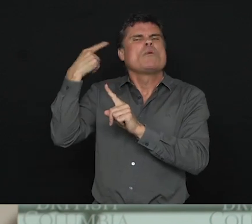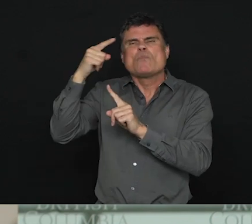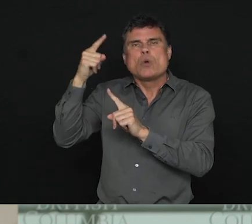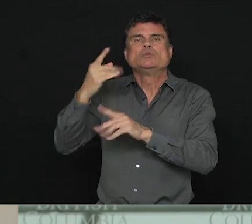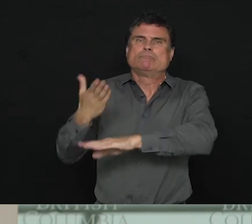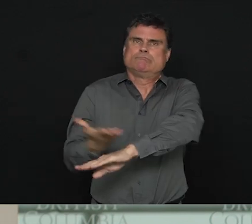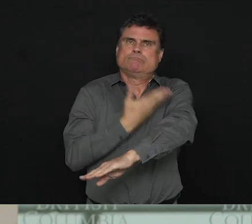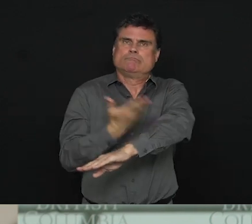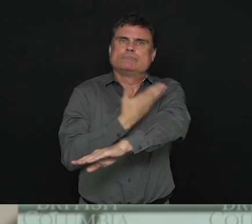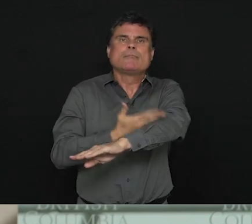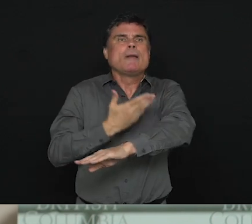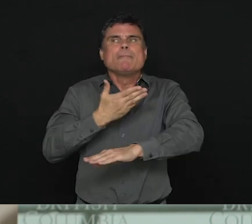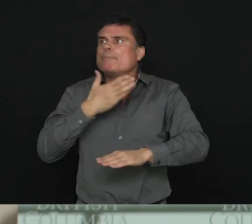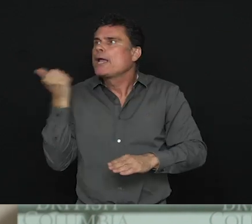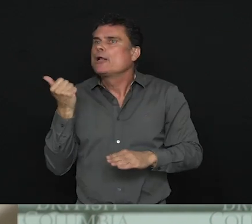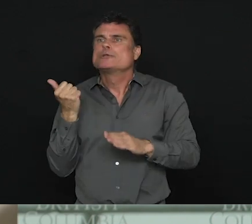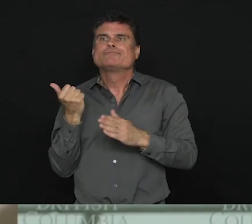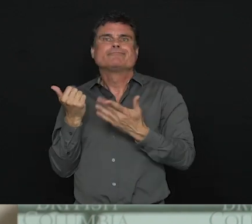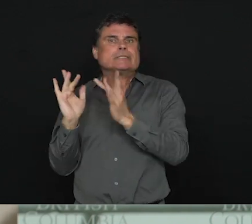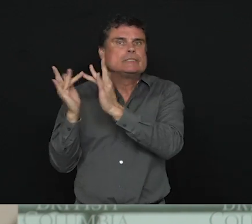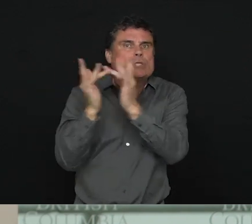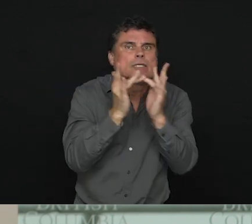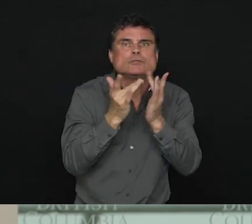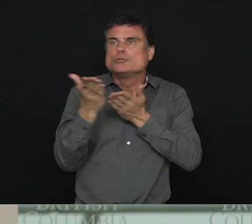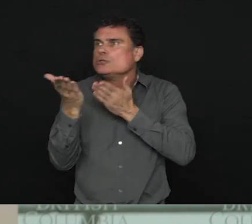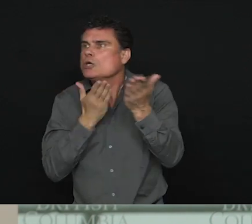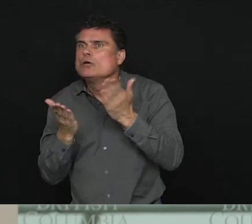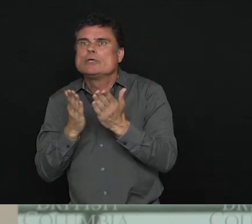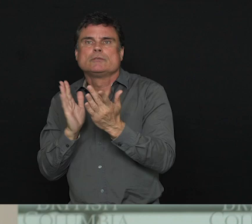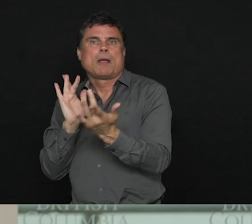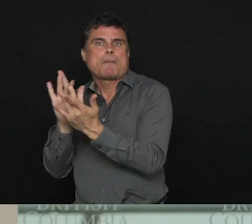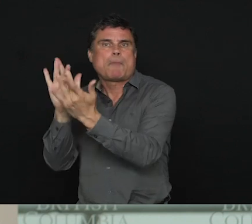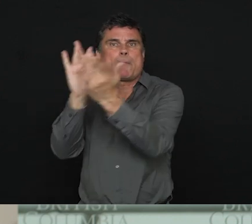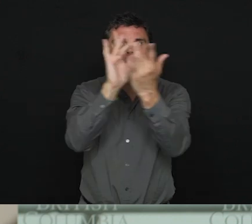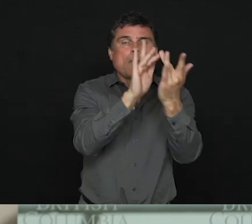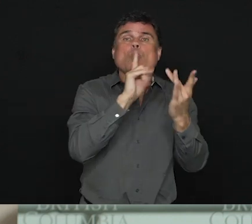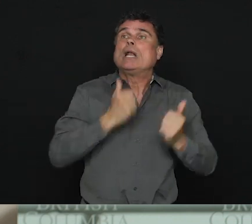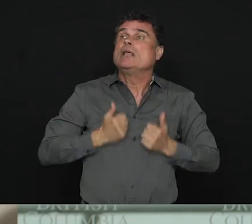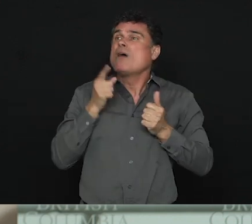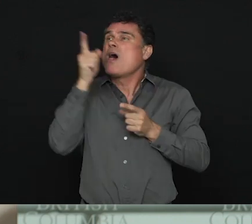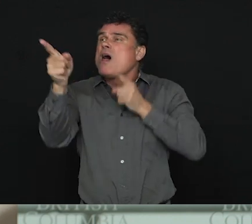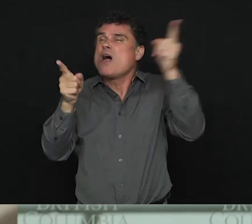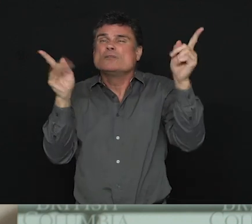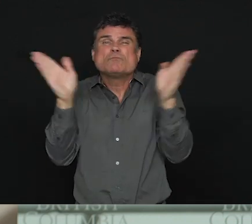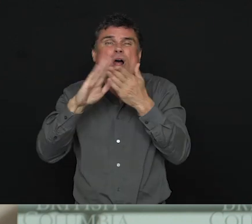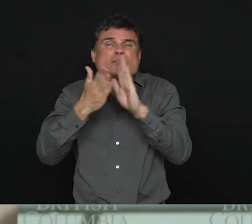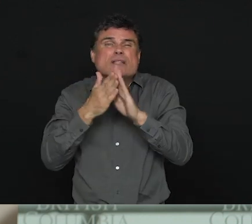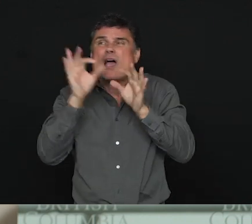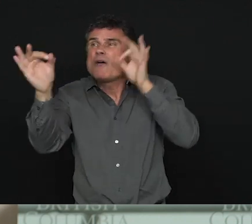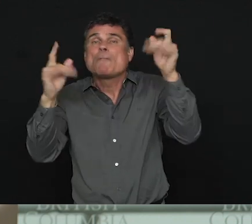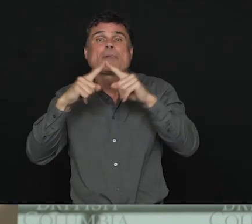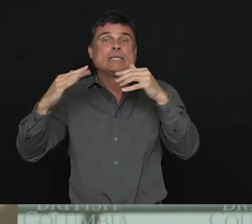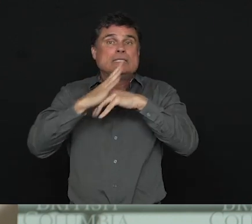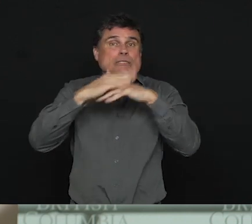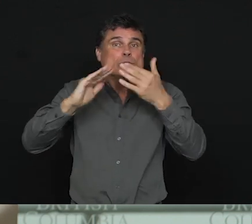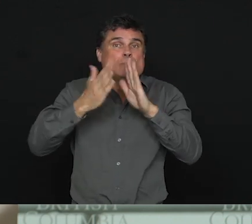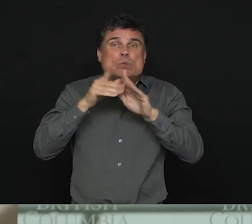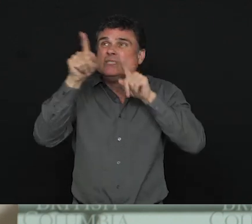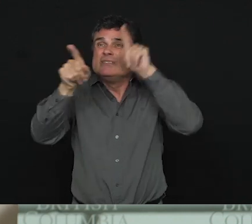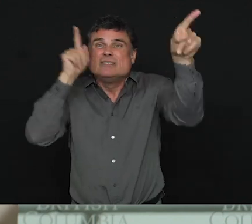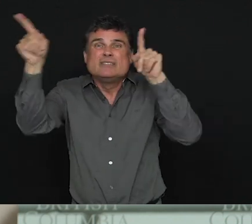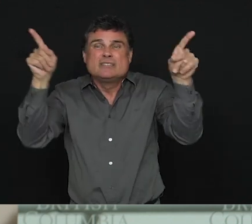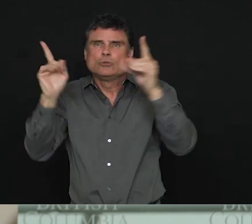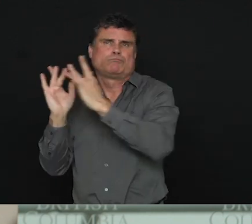better internet services at a time when they need us the most. We know the need is urgent and that is why we are